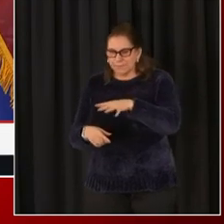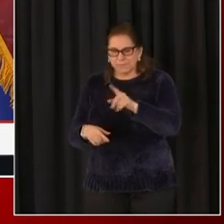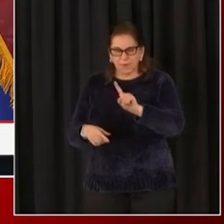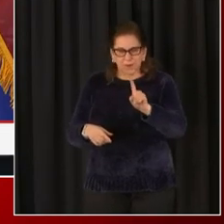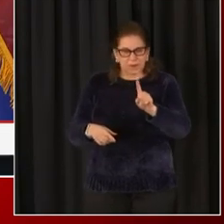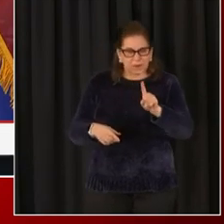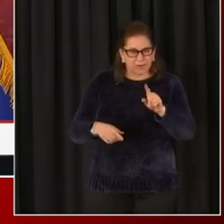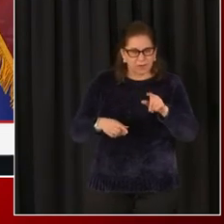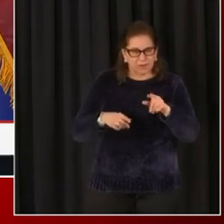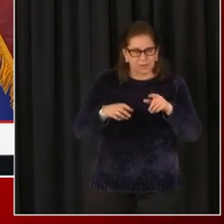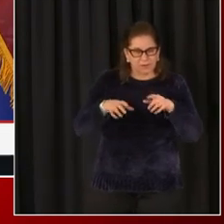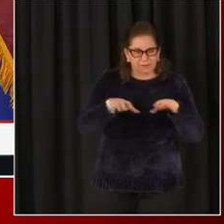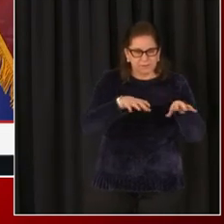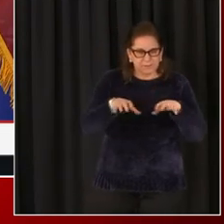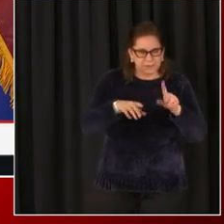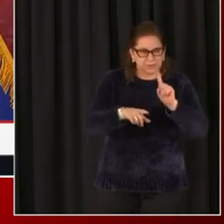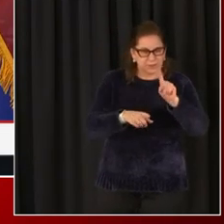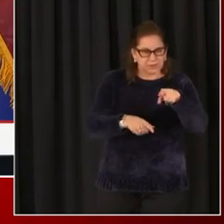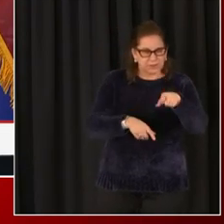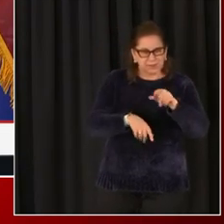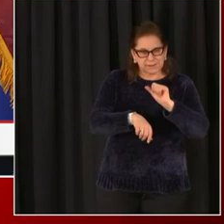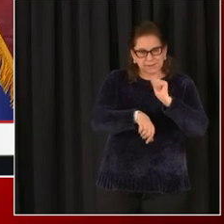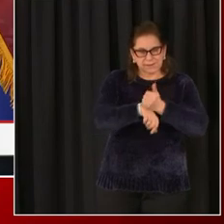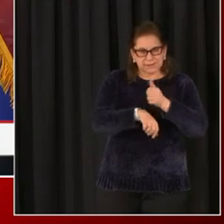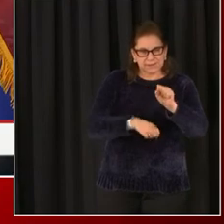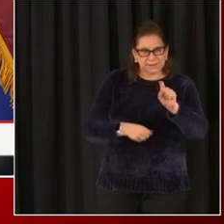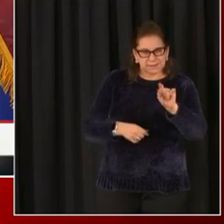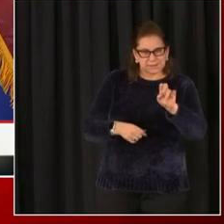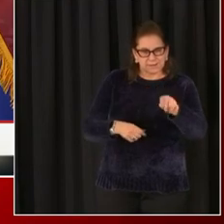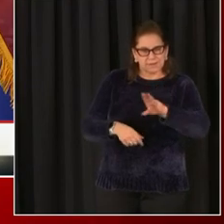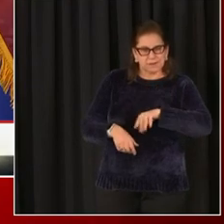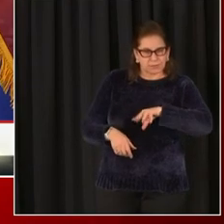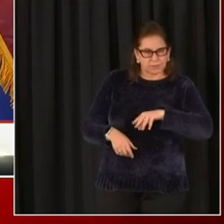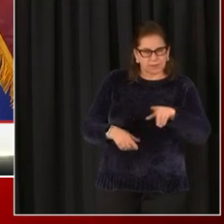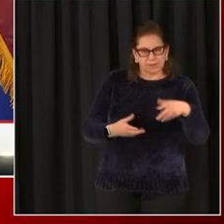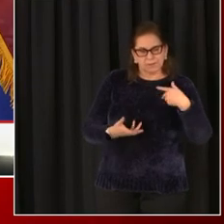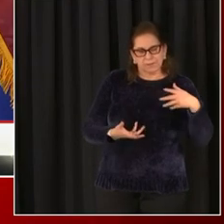that we responded to and, you know, where the improvements need to be, cetera.